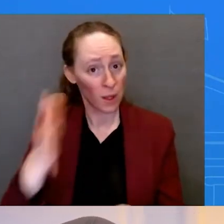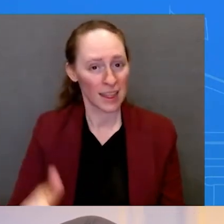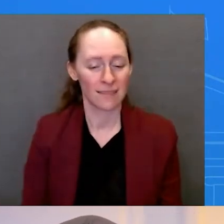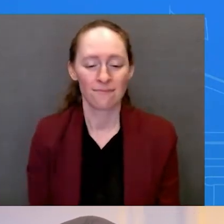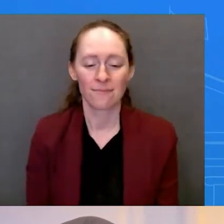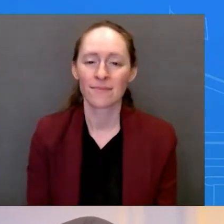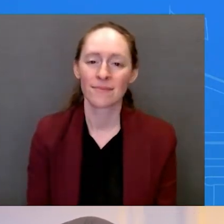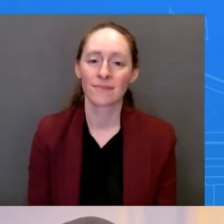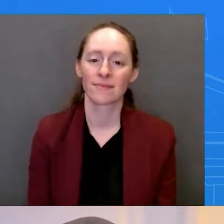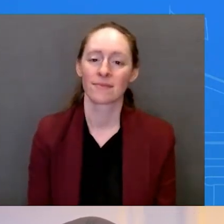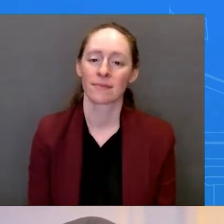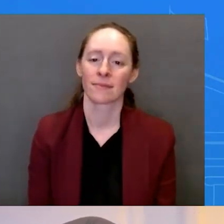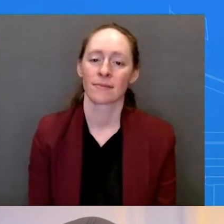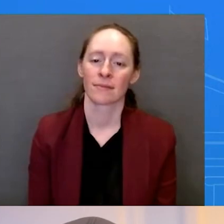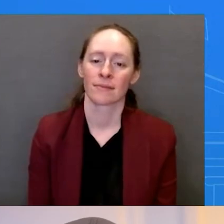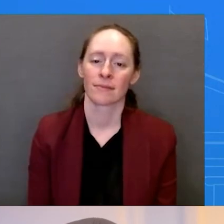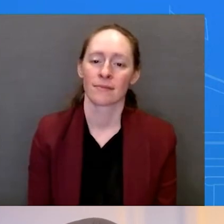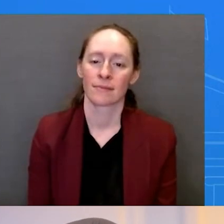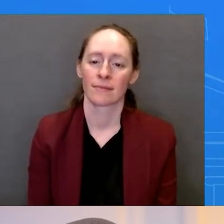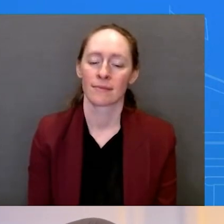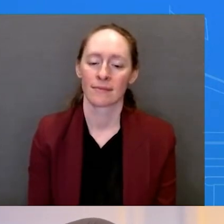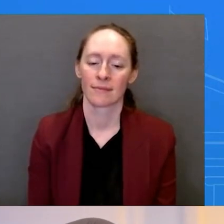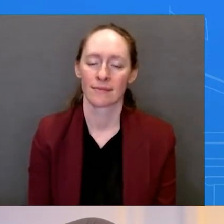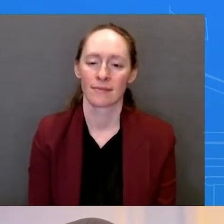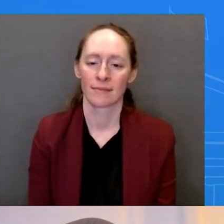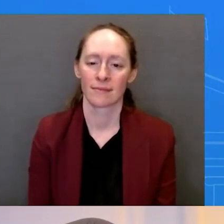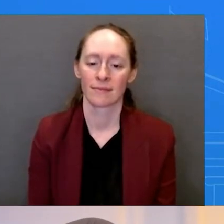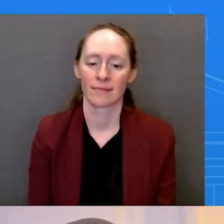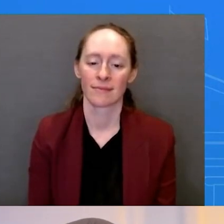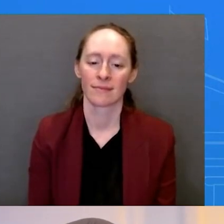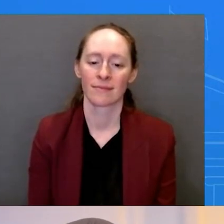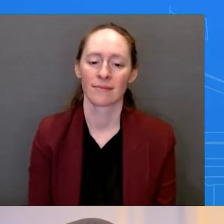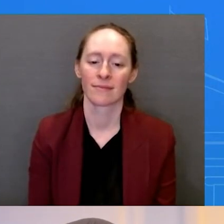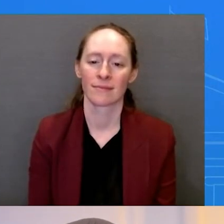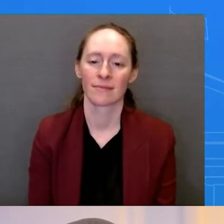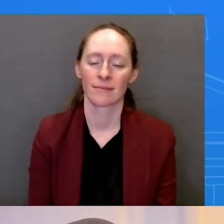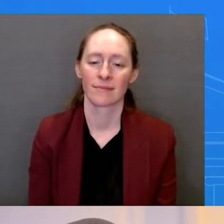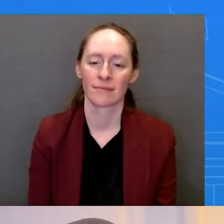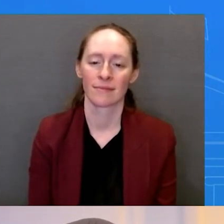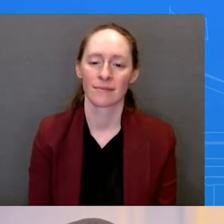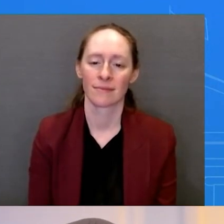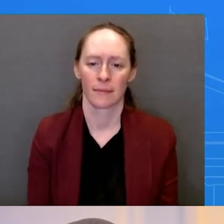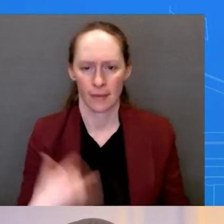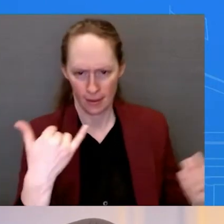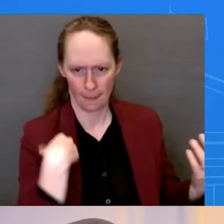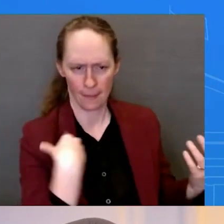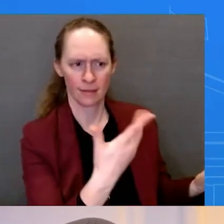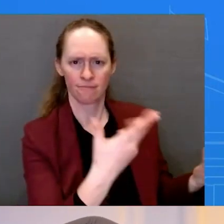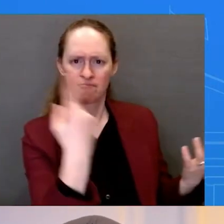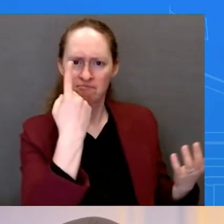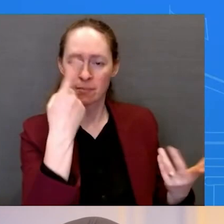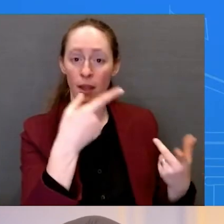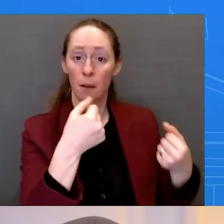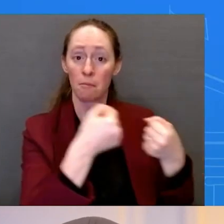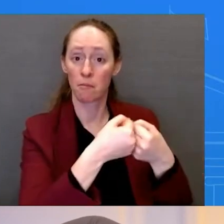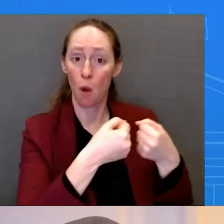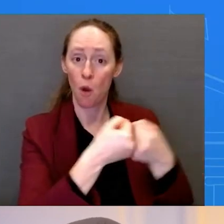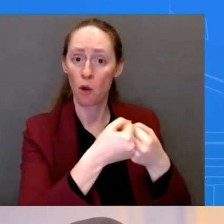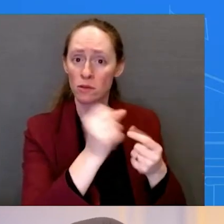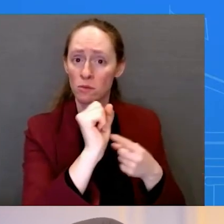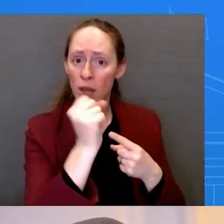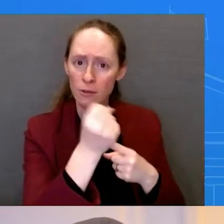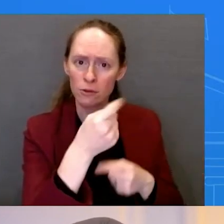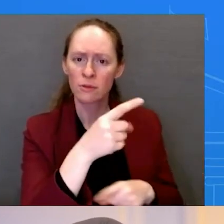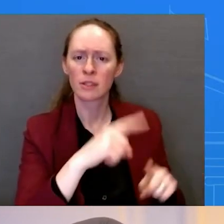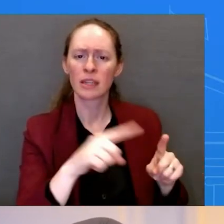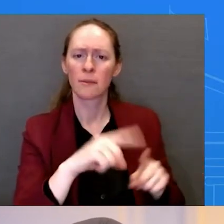to so many Border Patrol agents and leaders who are just really worried and anxious about the possibility of Title 42 ending next week. Big picture, what is